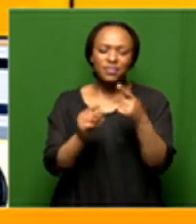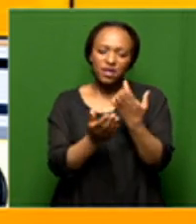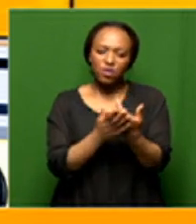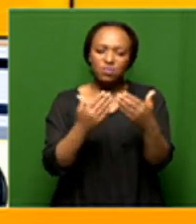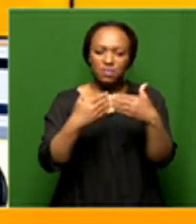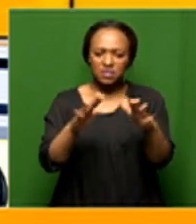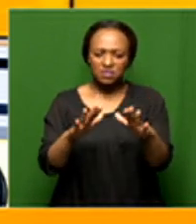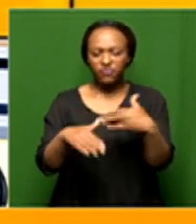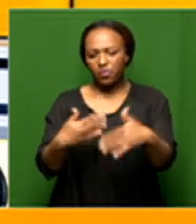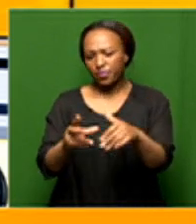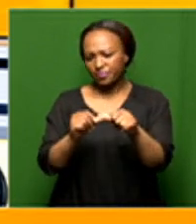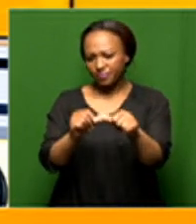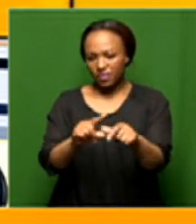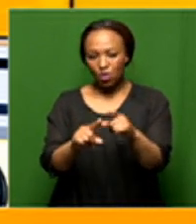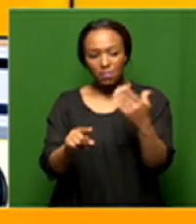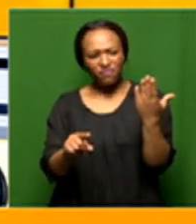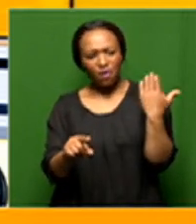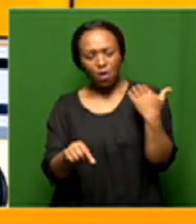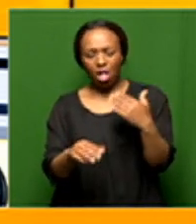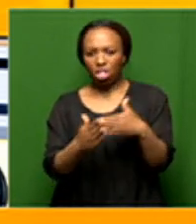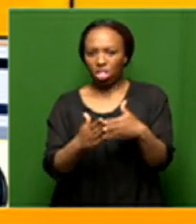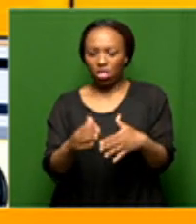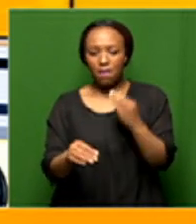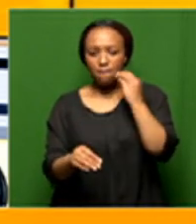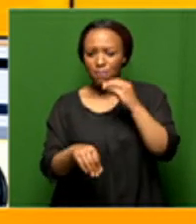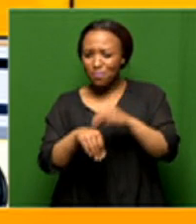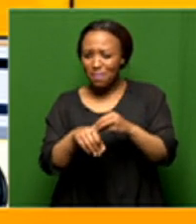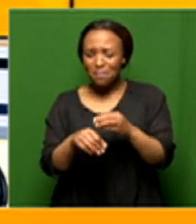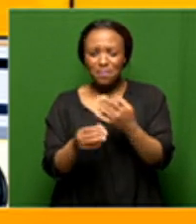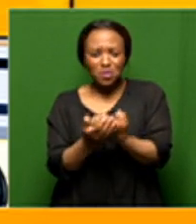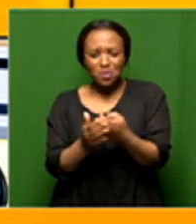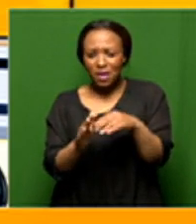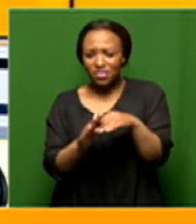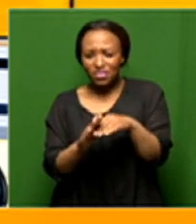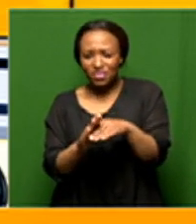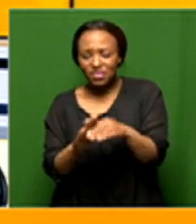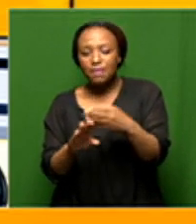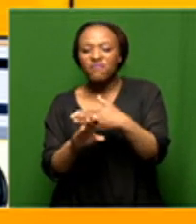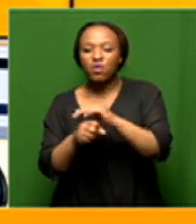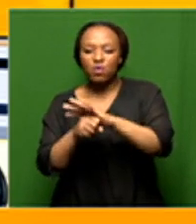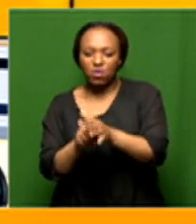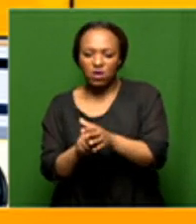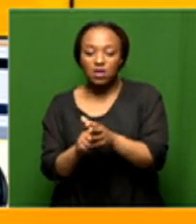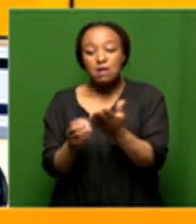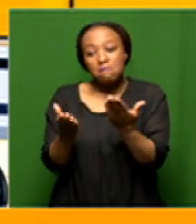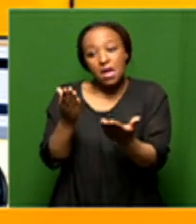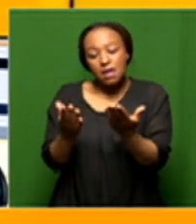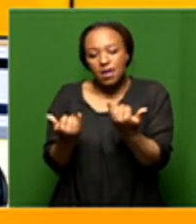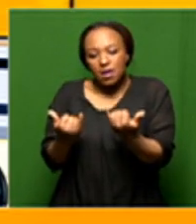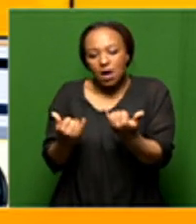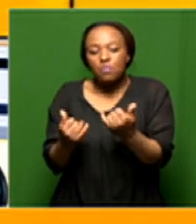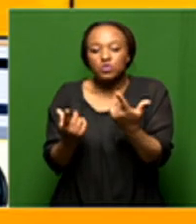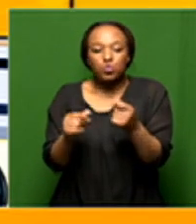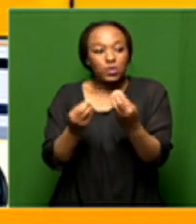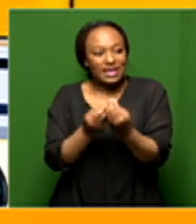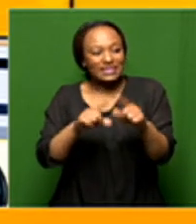back on track we were struggling before COVID-19 I don't know maybe this presents an opportunity for us to do things